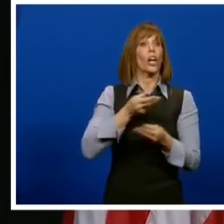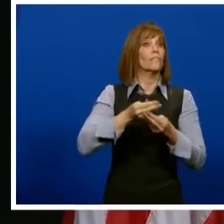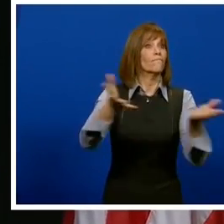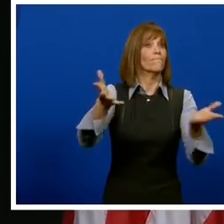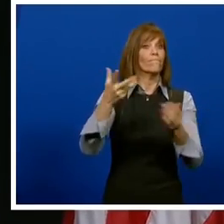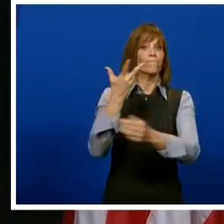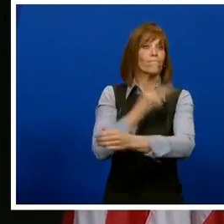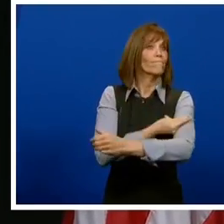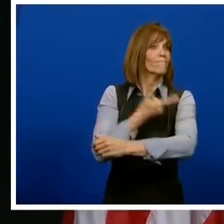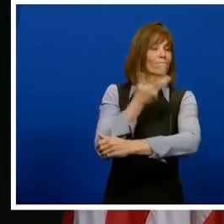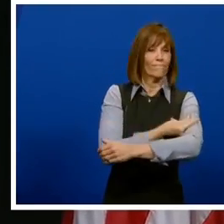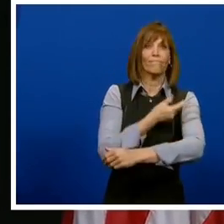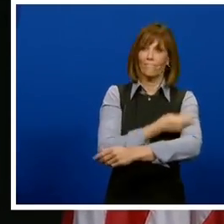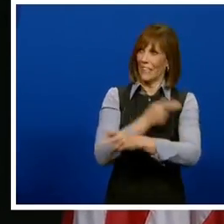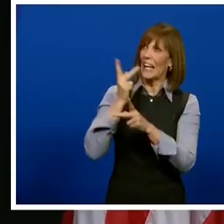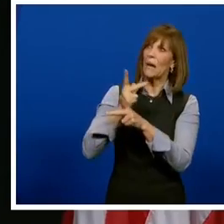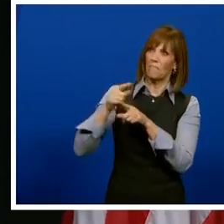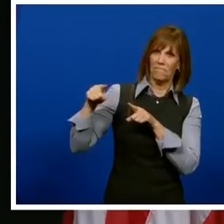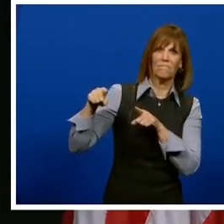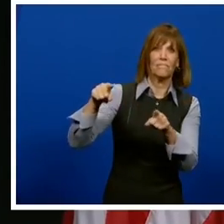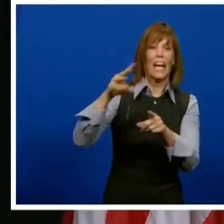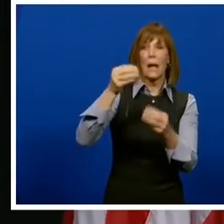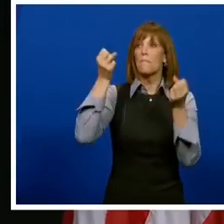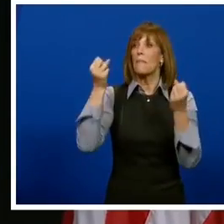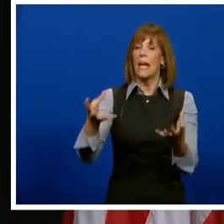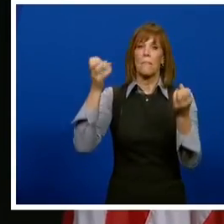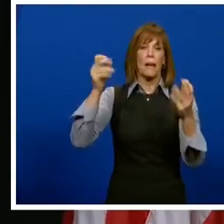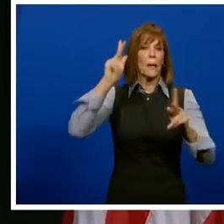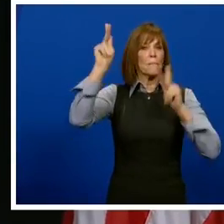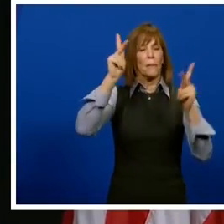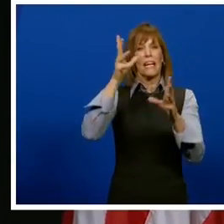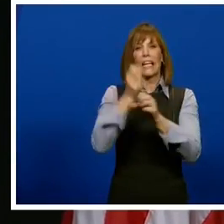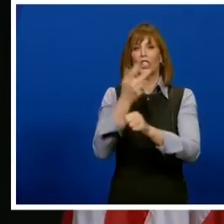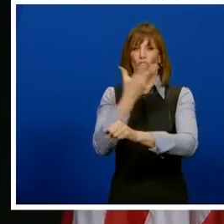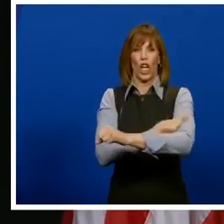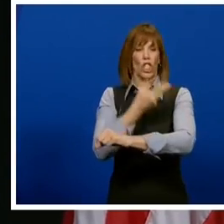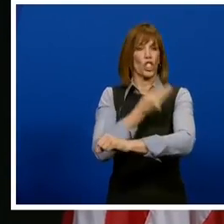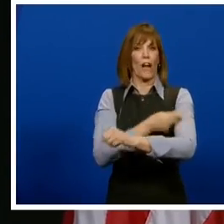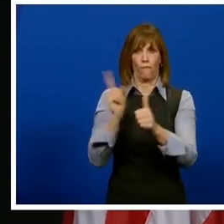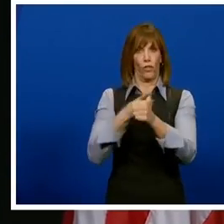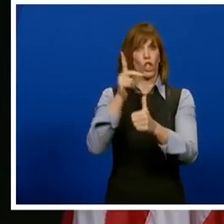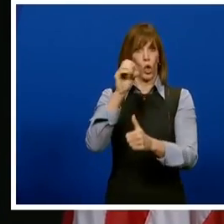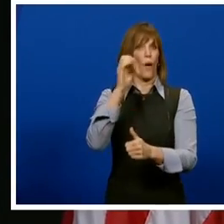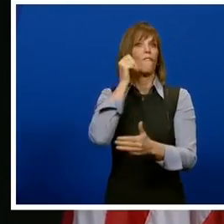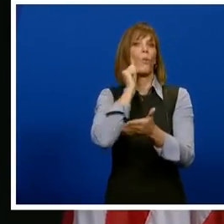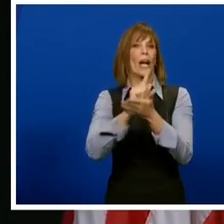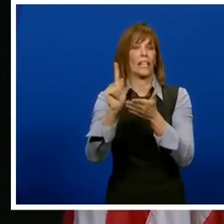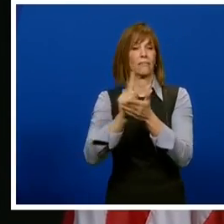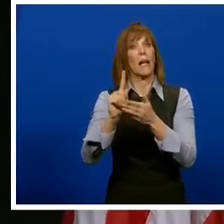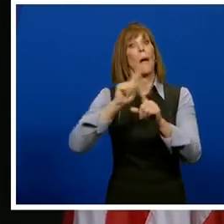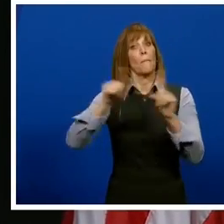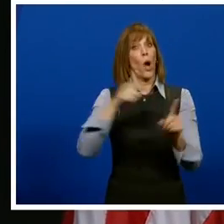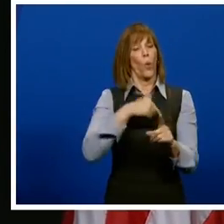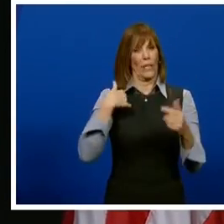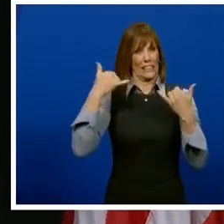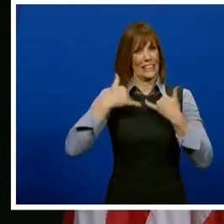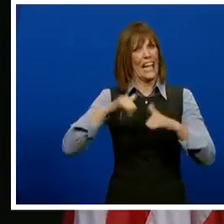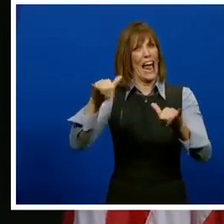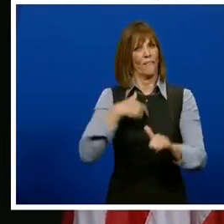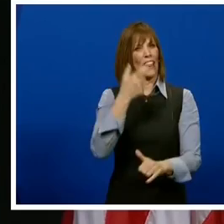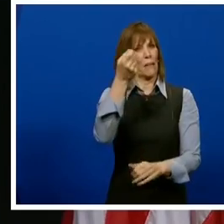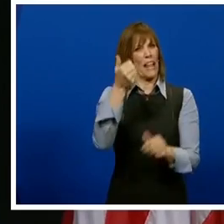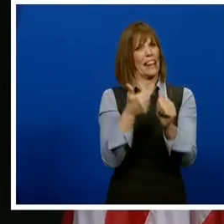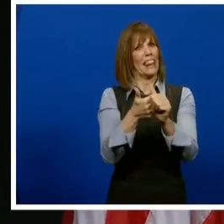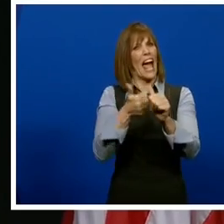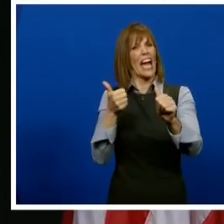pace, and tens of thousands of Iowans are now getting their critical first dose each week. However, we're working to resolve a lag